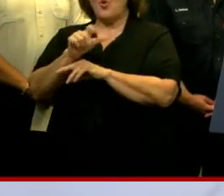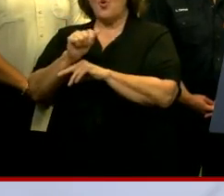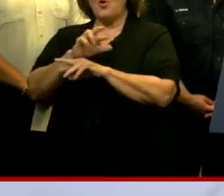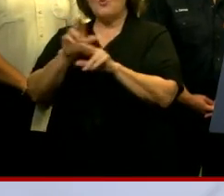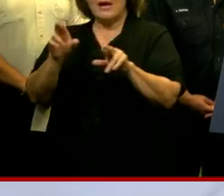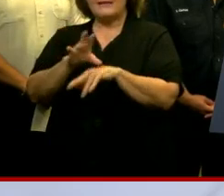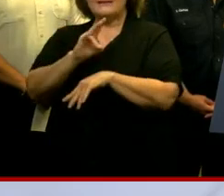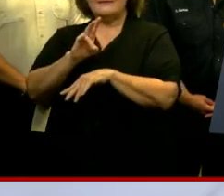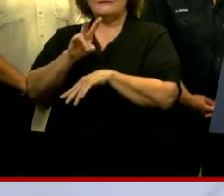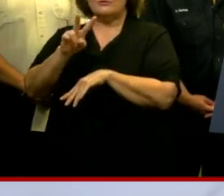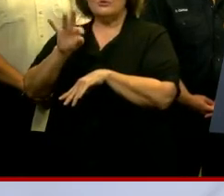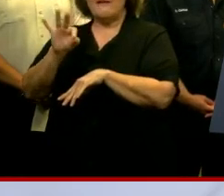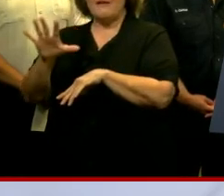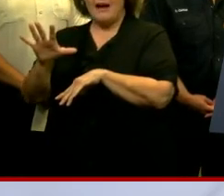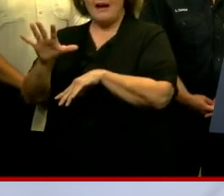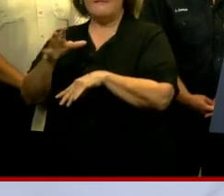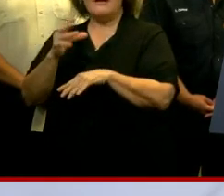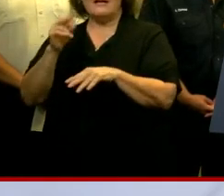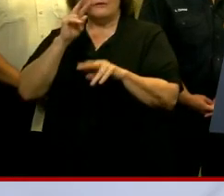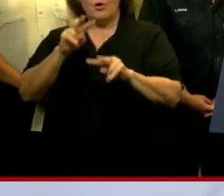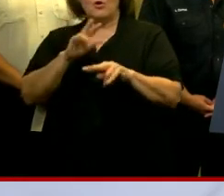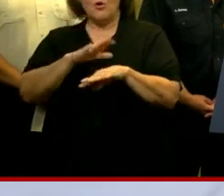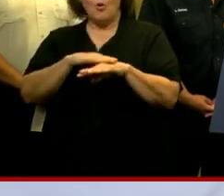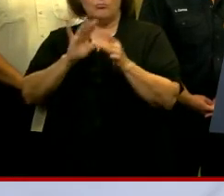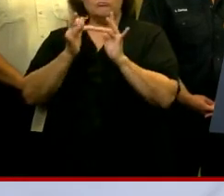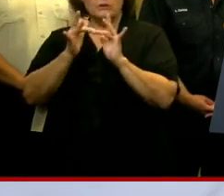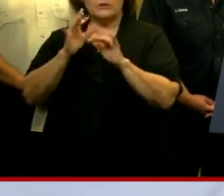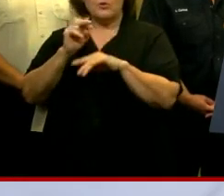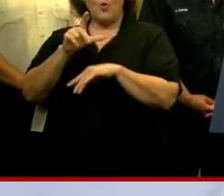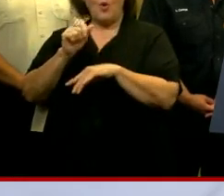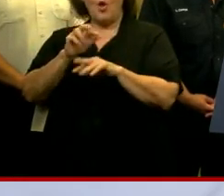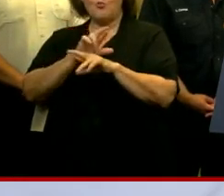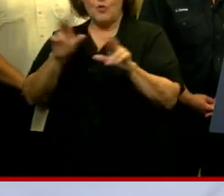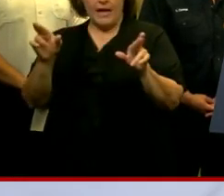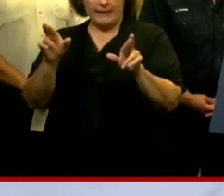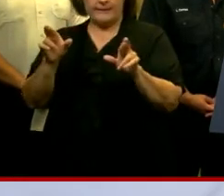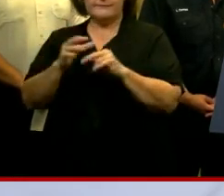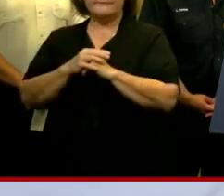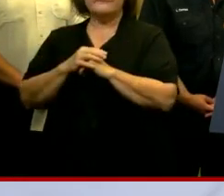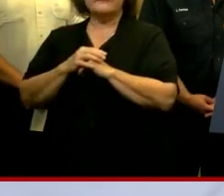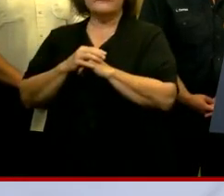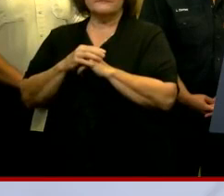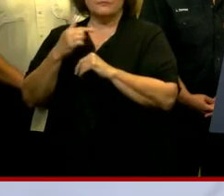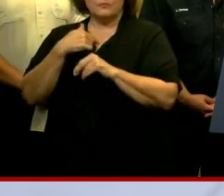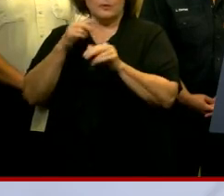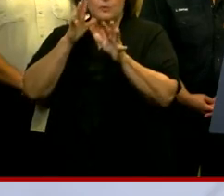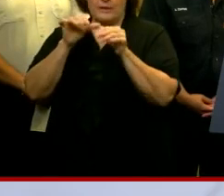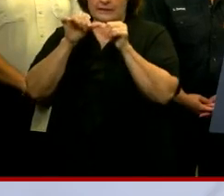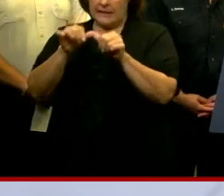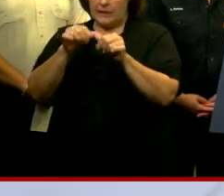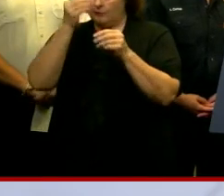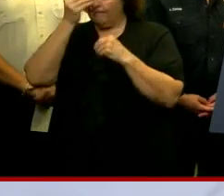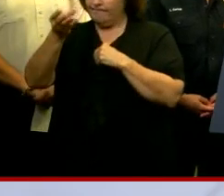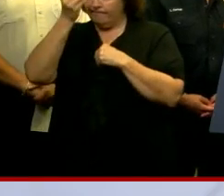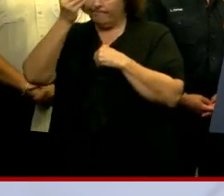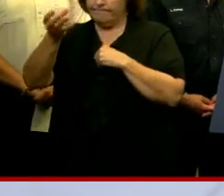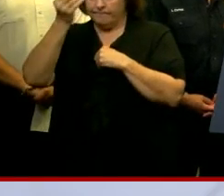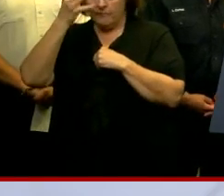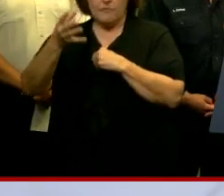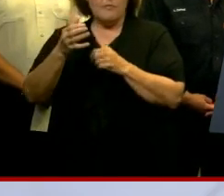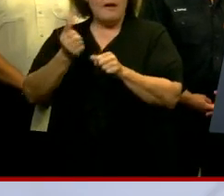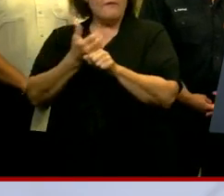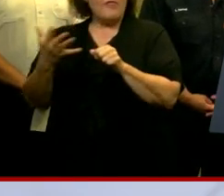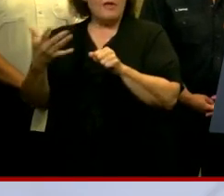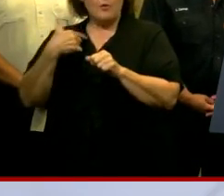77295 and follow us on social media at nolaready, all platforms. We will continuously update you with